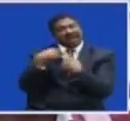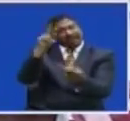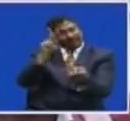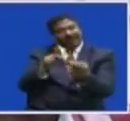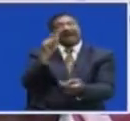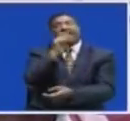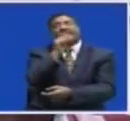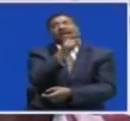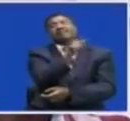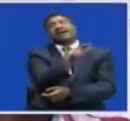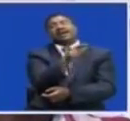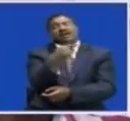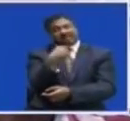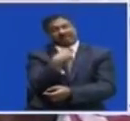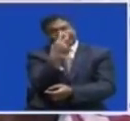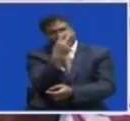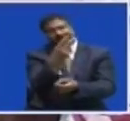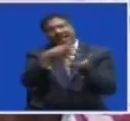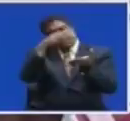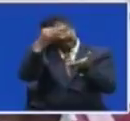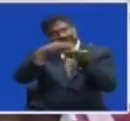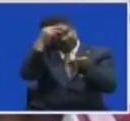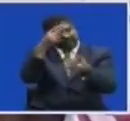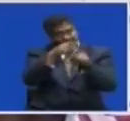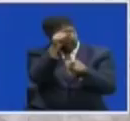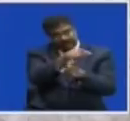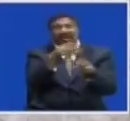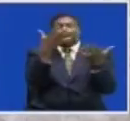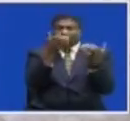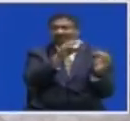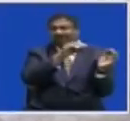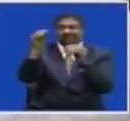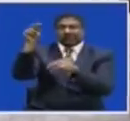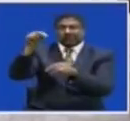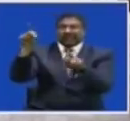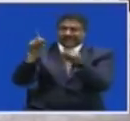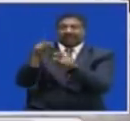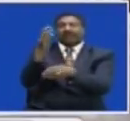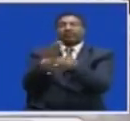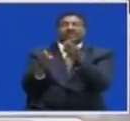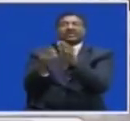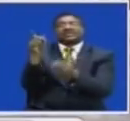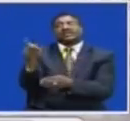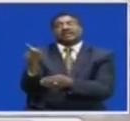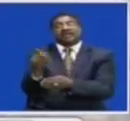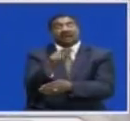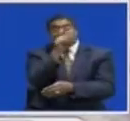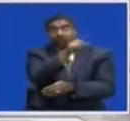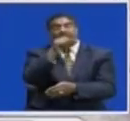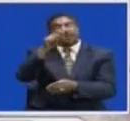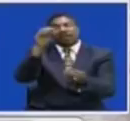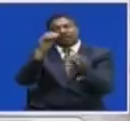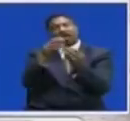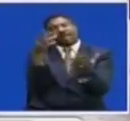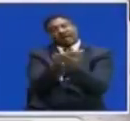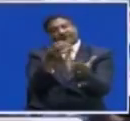why I thought I can learn one or two things because security is our major concern The facility requires more funds to be completed so that it